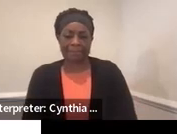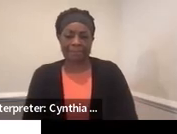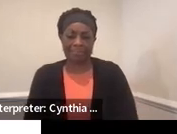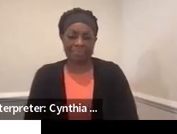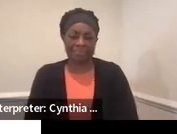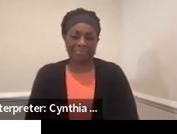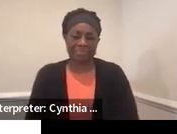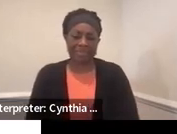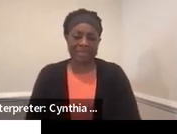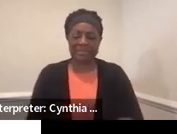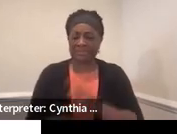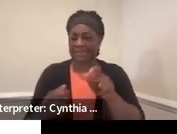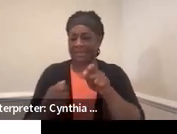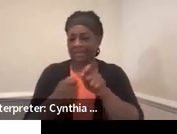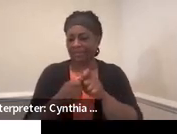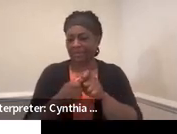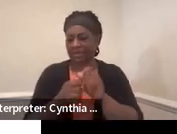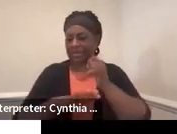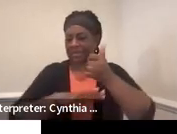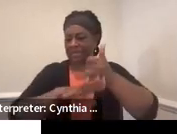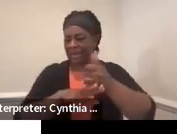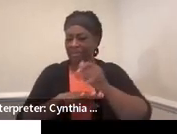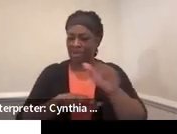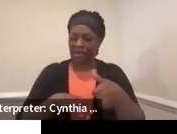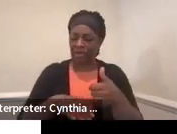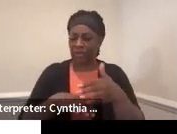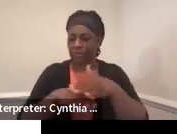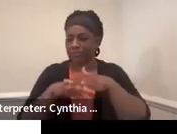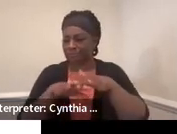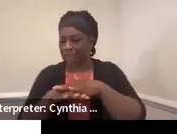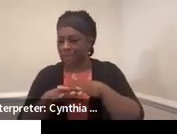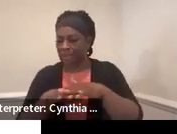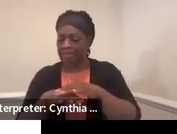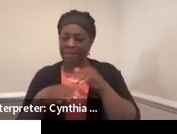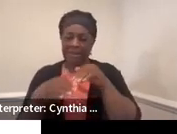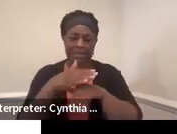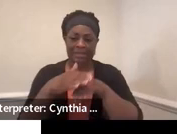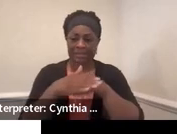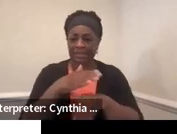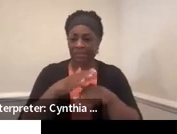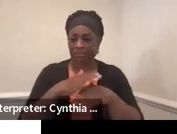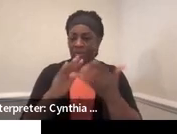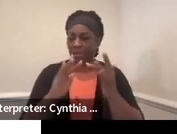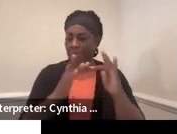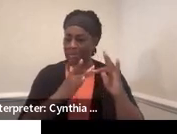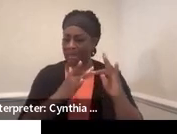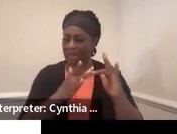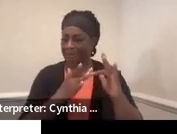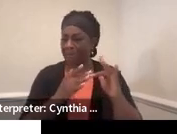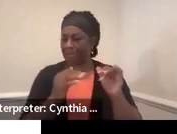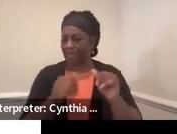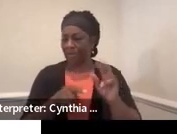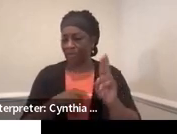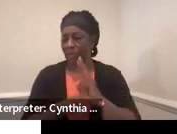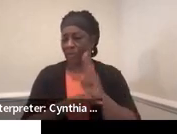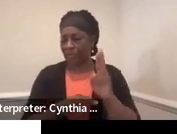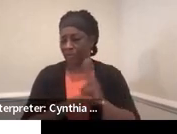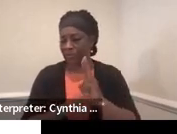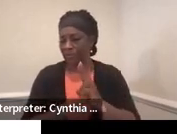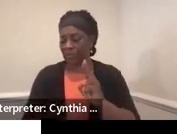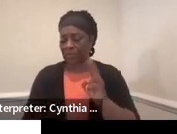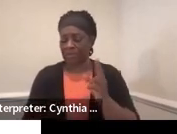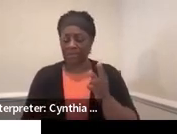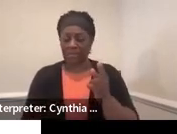in a detailed way. Others are not, but they're all accessible on the internet. And you can use those to